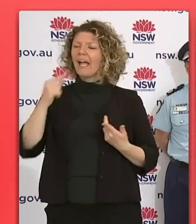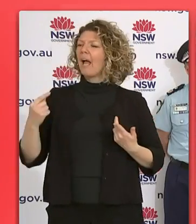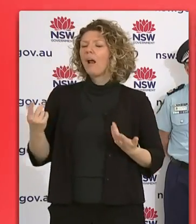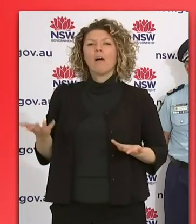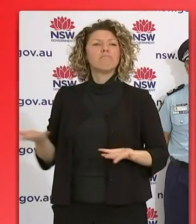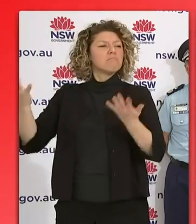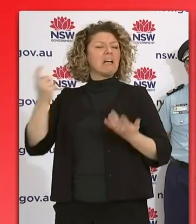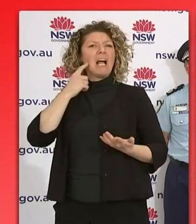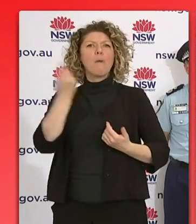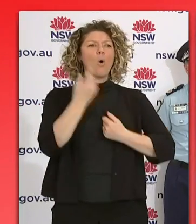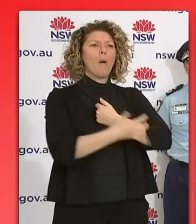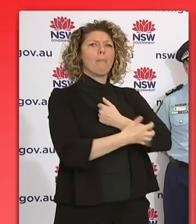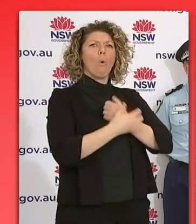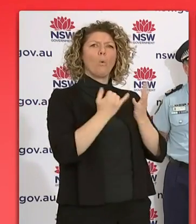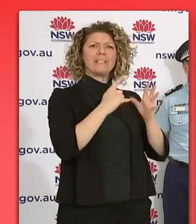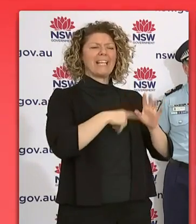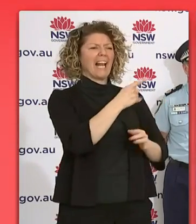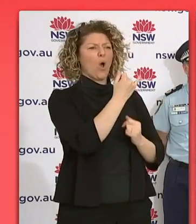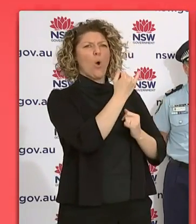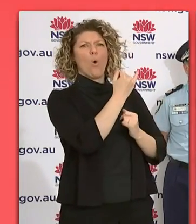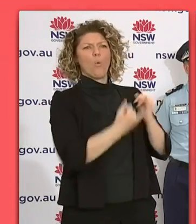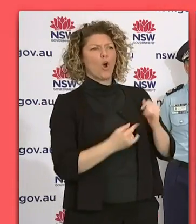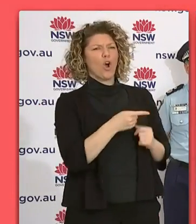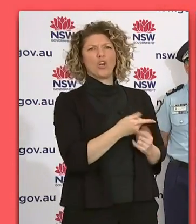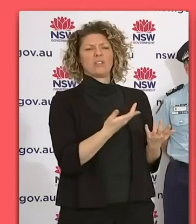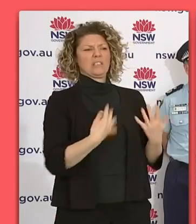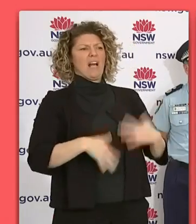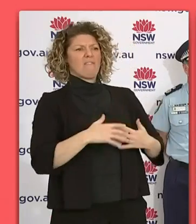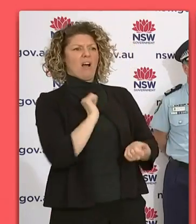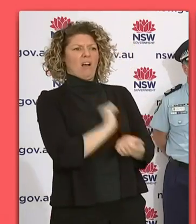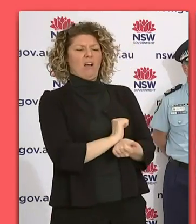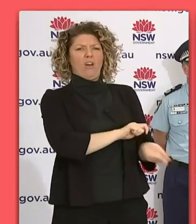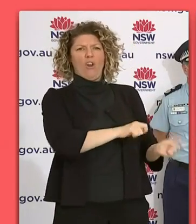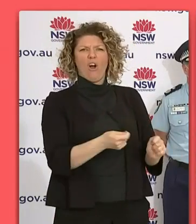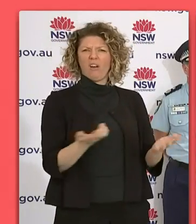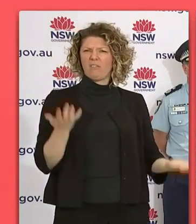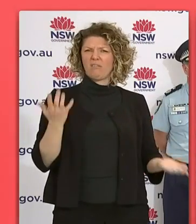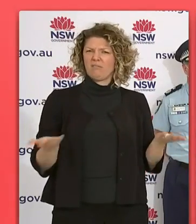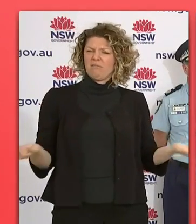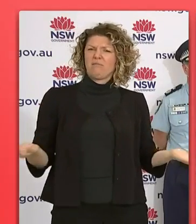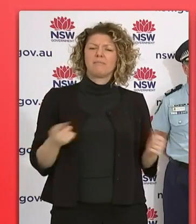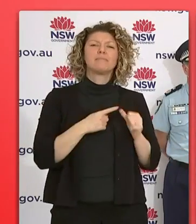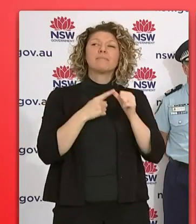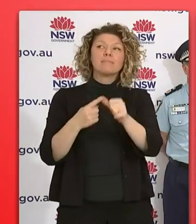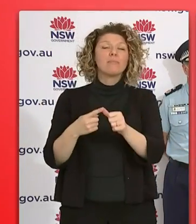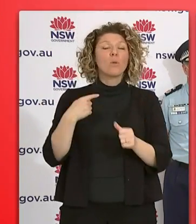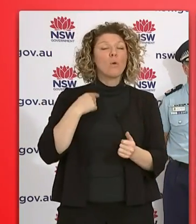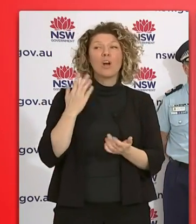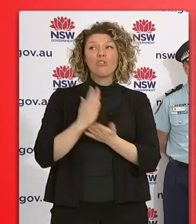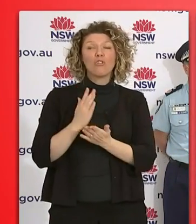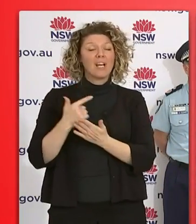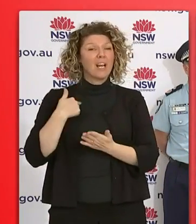you the richer citizens will be able to? Uh, please know that we're pouring so many additional resources into those communities that are experiencing